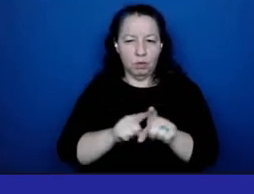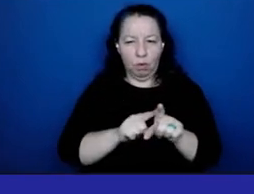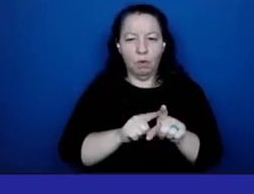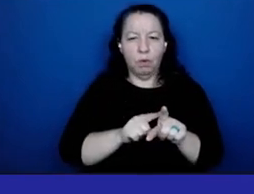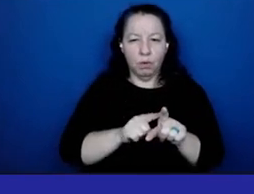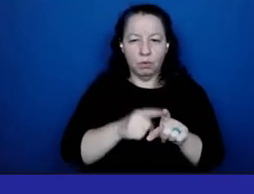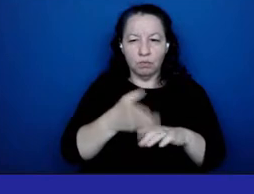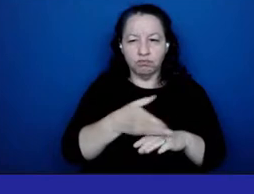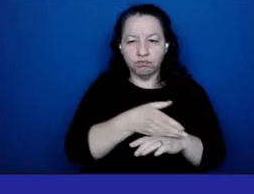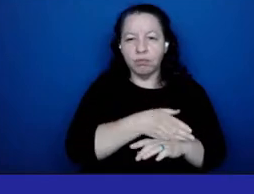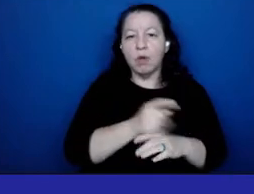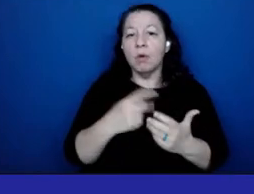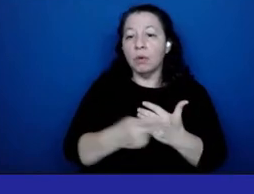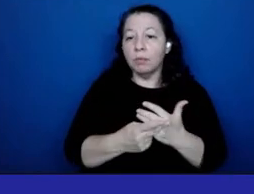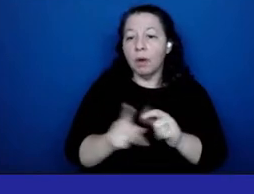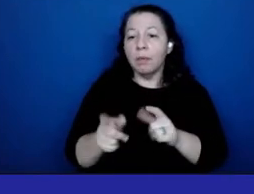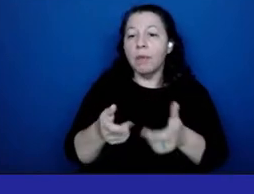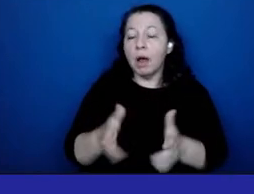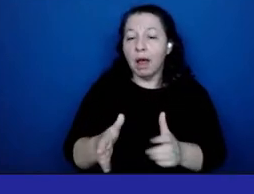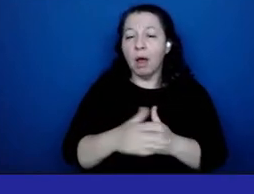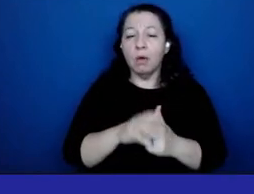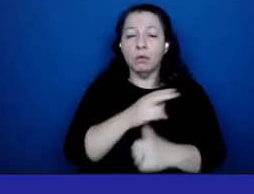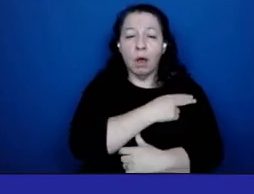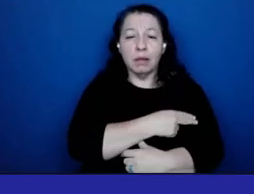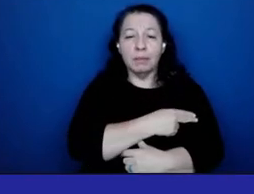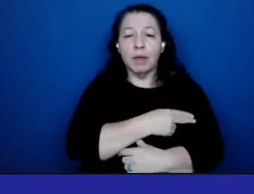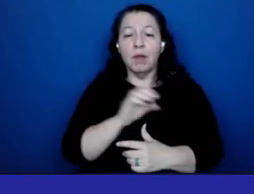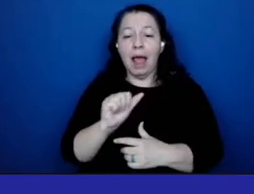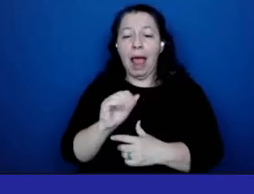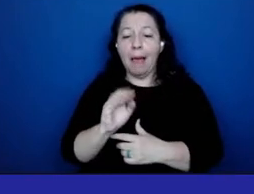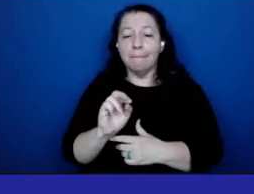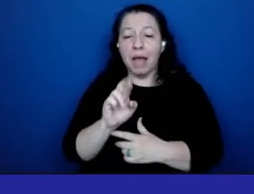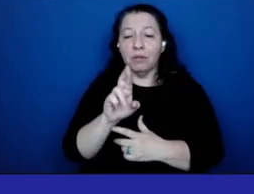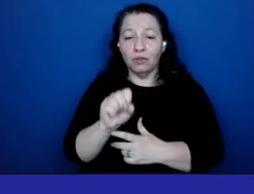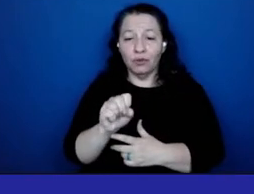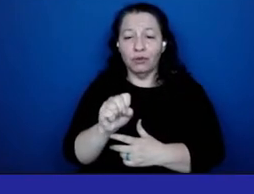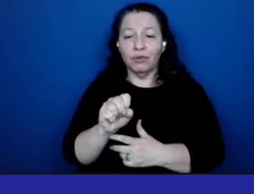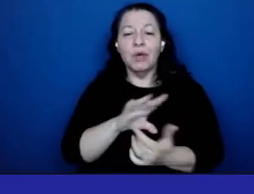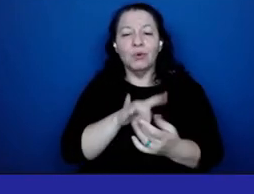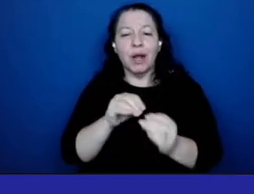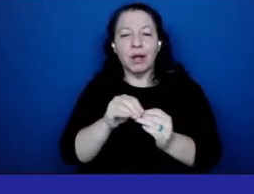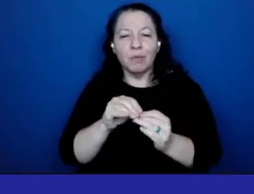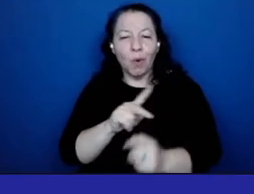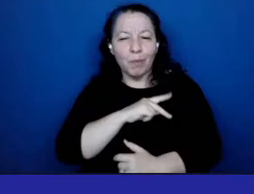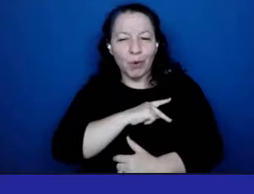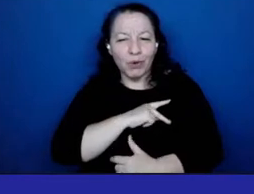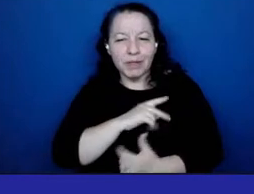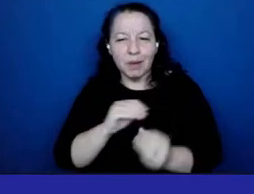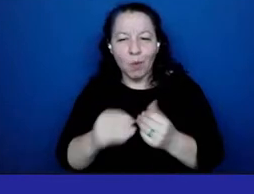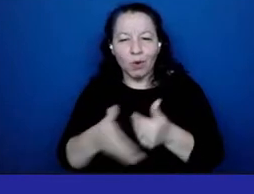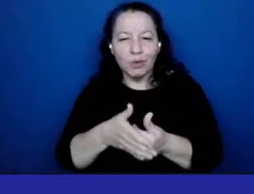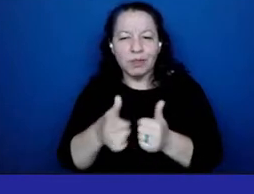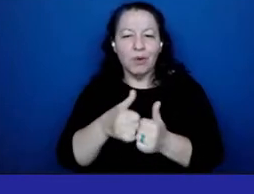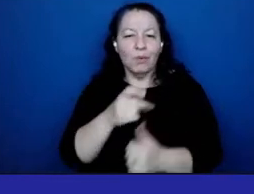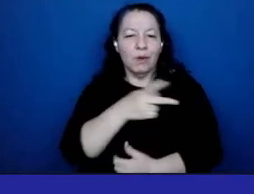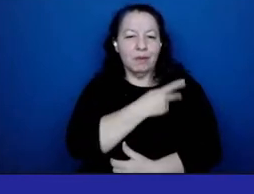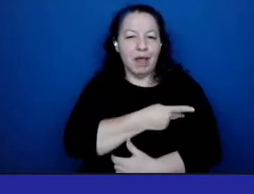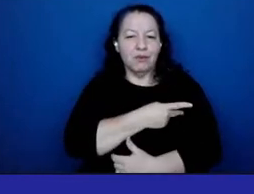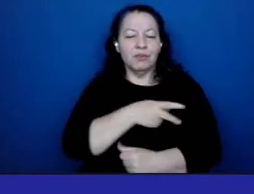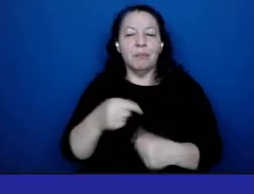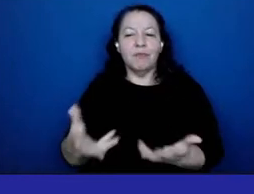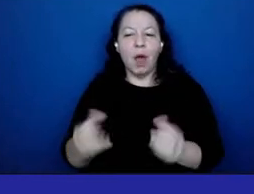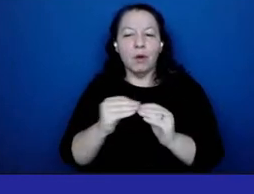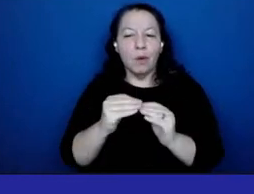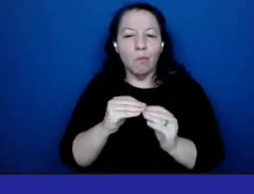this program allows hospital ambassadors to connect more personally and closely with patients and deliver a more personalized